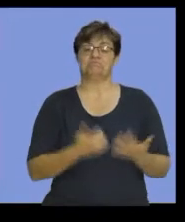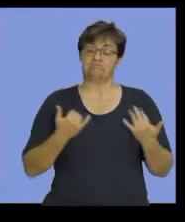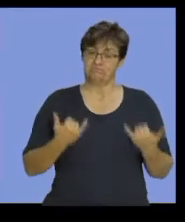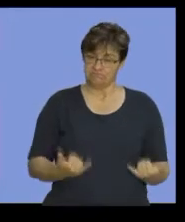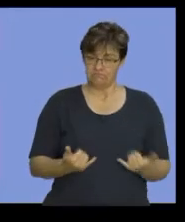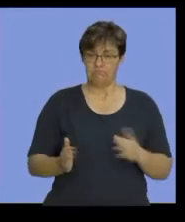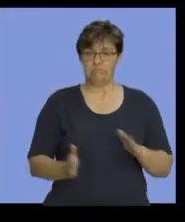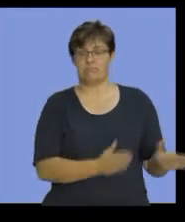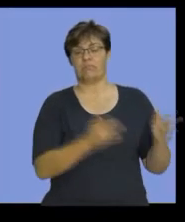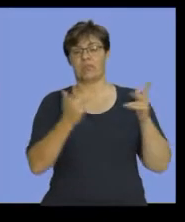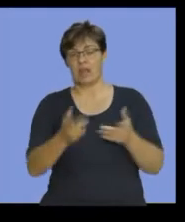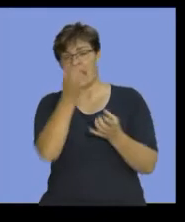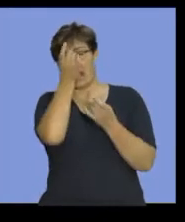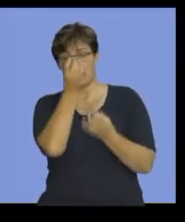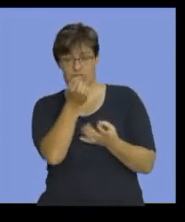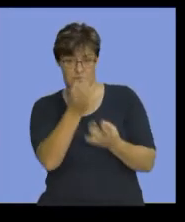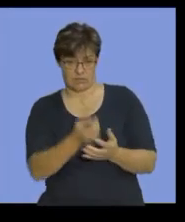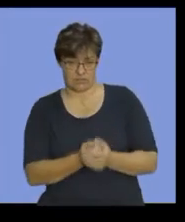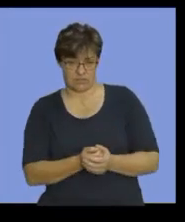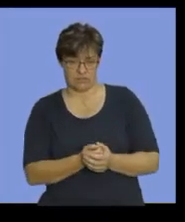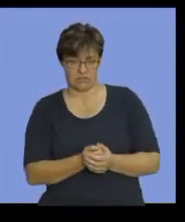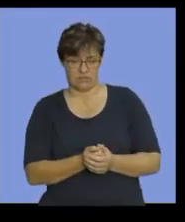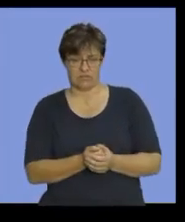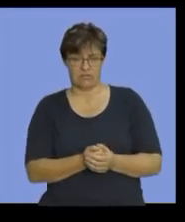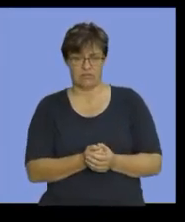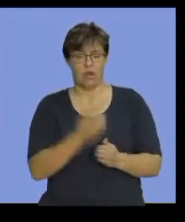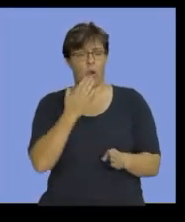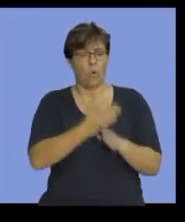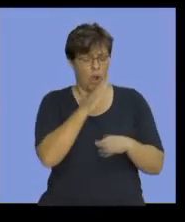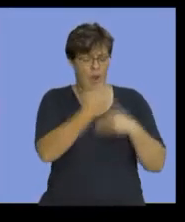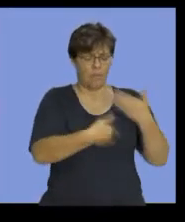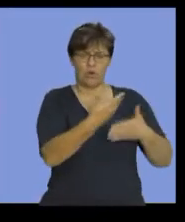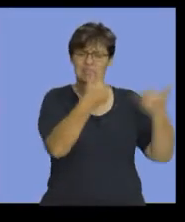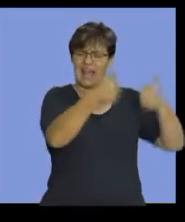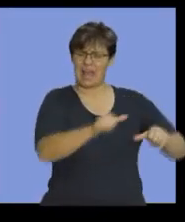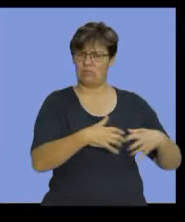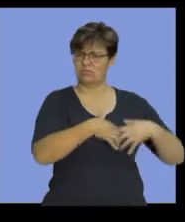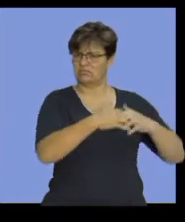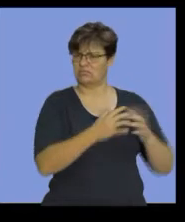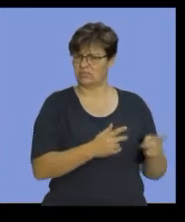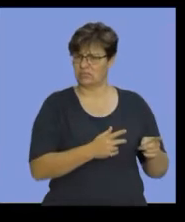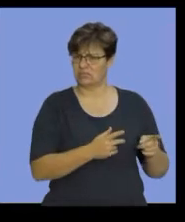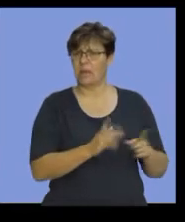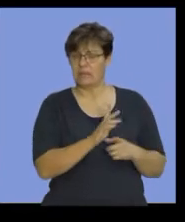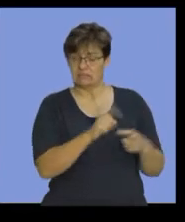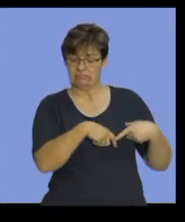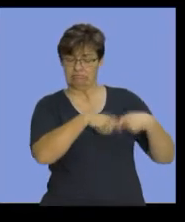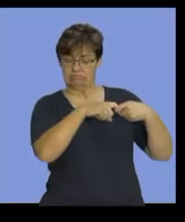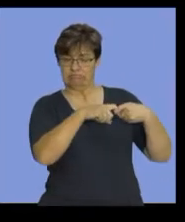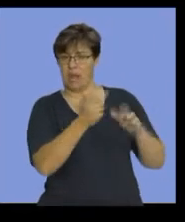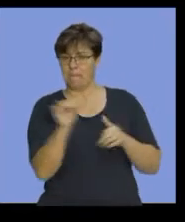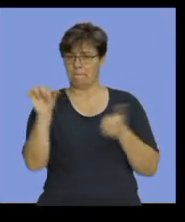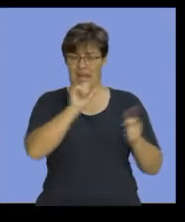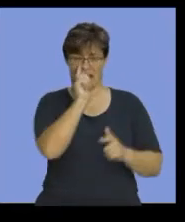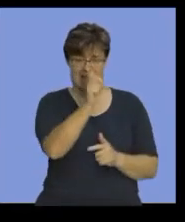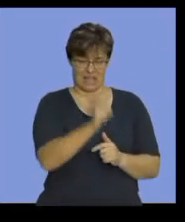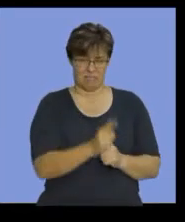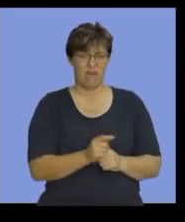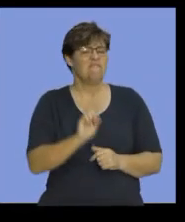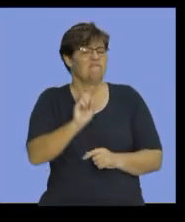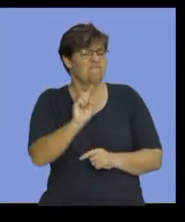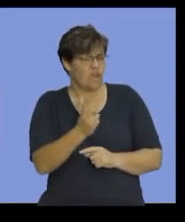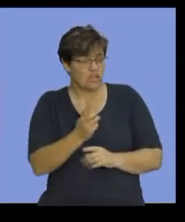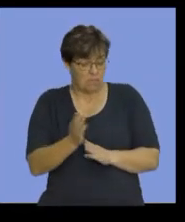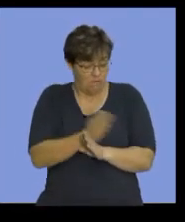and we are expected to work out the work in process account, but we're going to come back to this account. Let's just do something